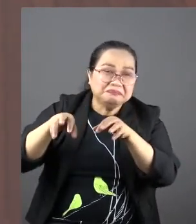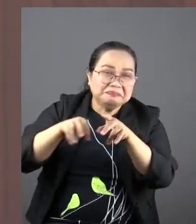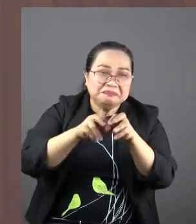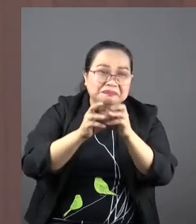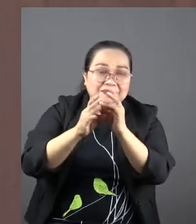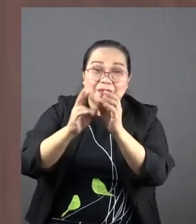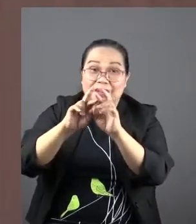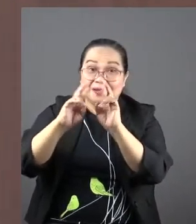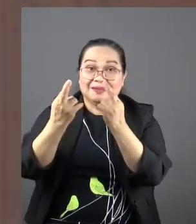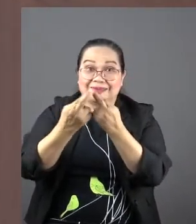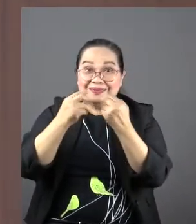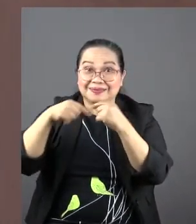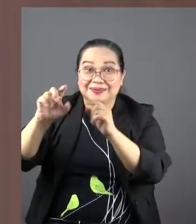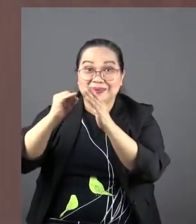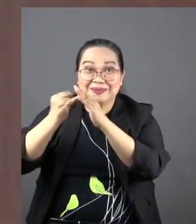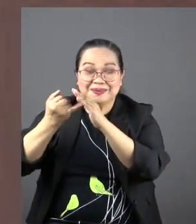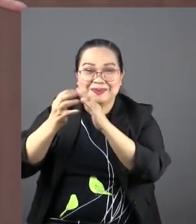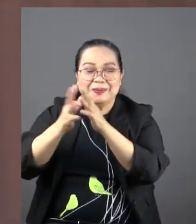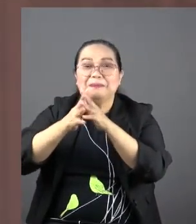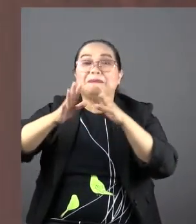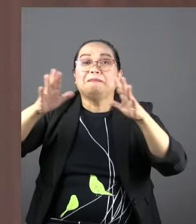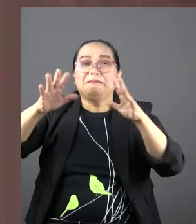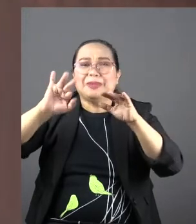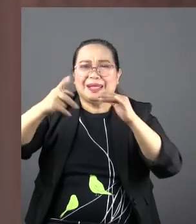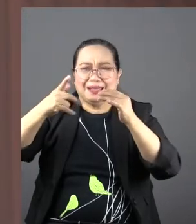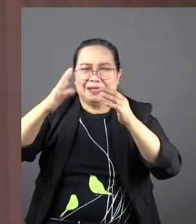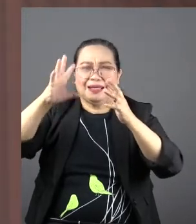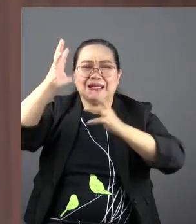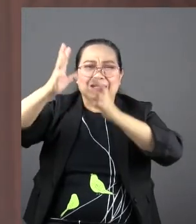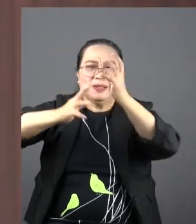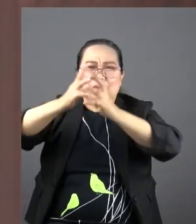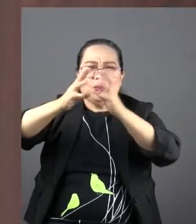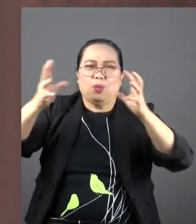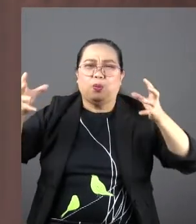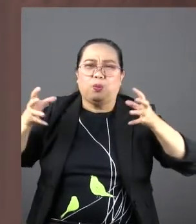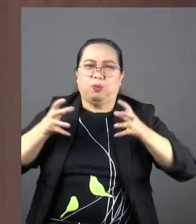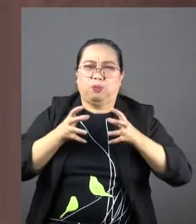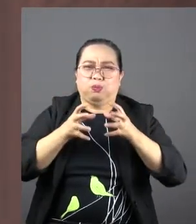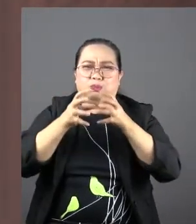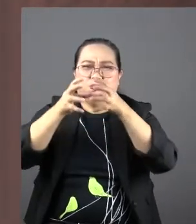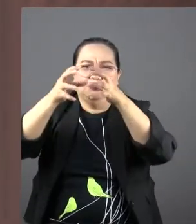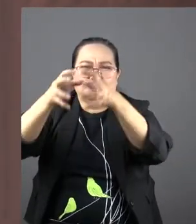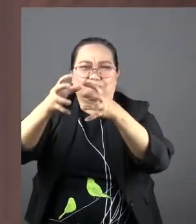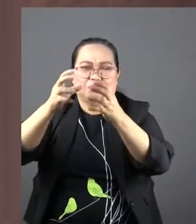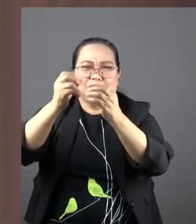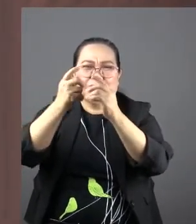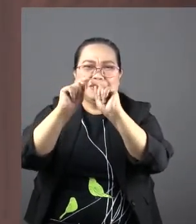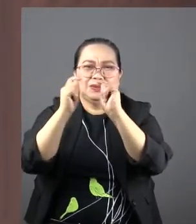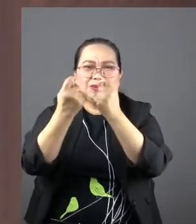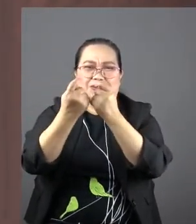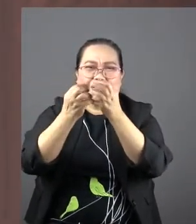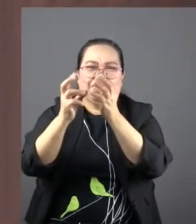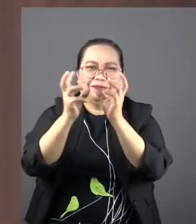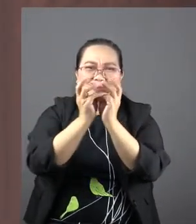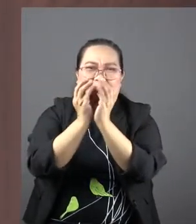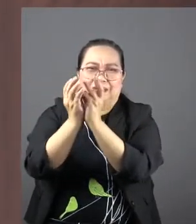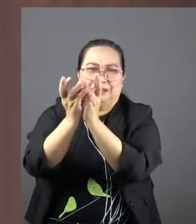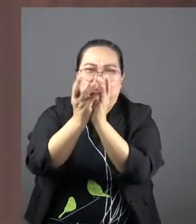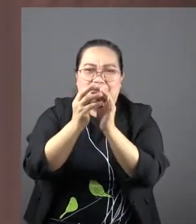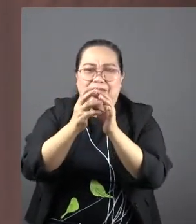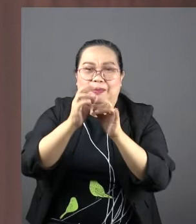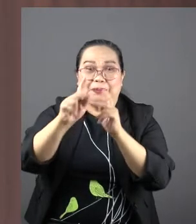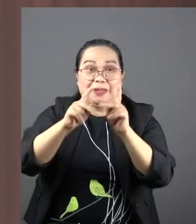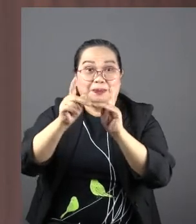relatives went to Jerusalem, it was always a big occasion. It was a clan. It reminds me of my own clan gatherings. Before